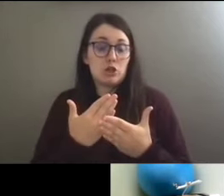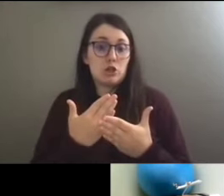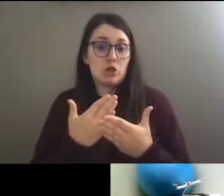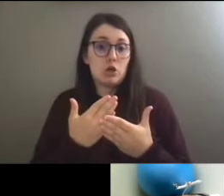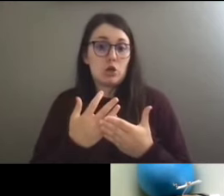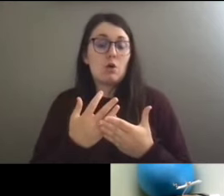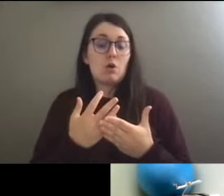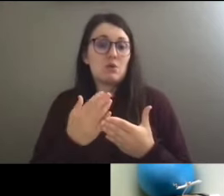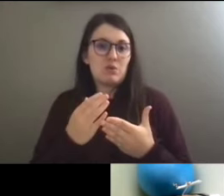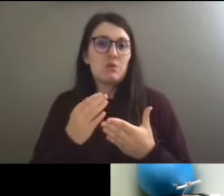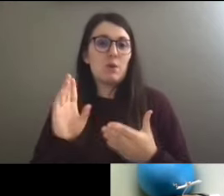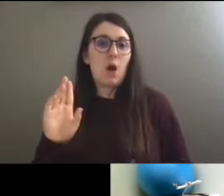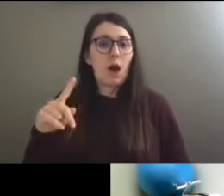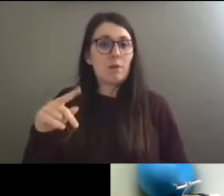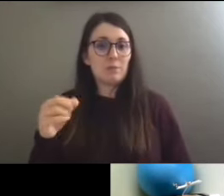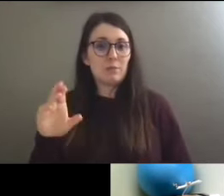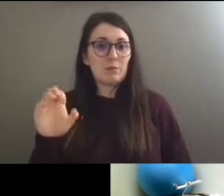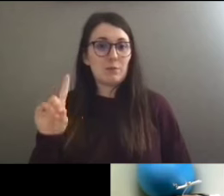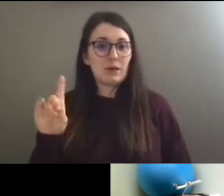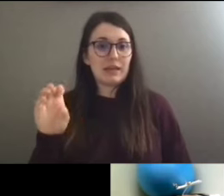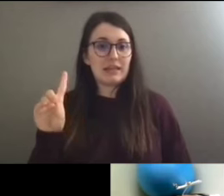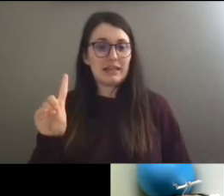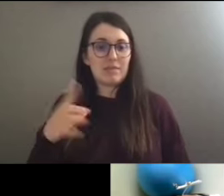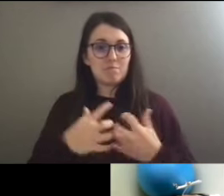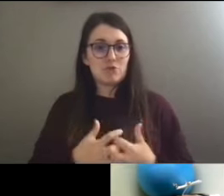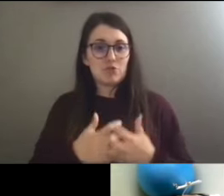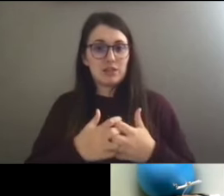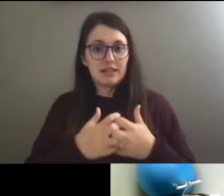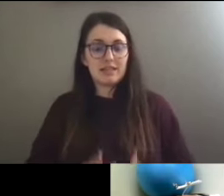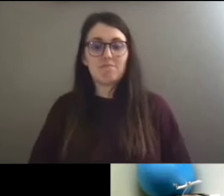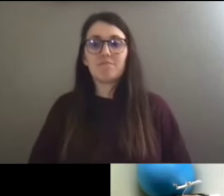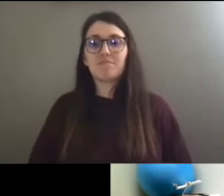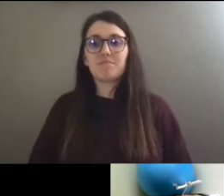type of machine. Awesome. How about Lauren?